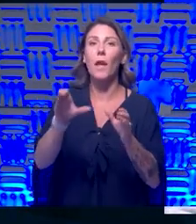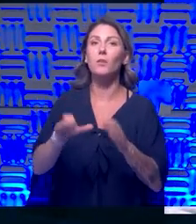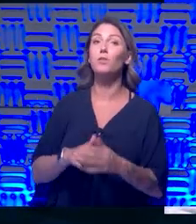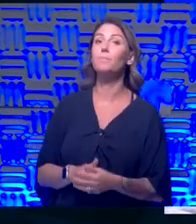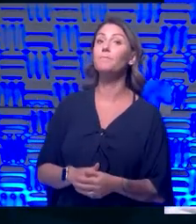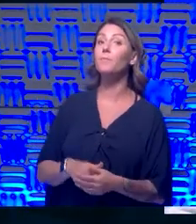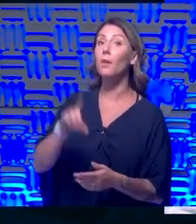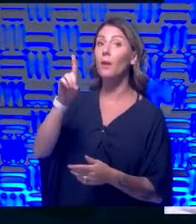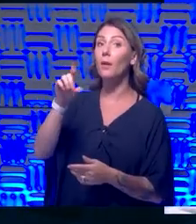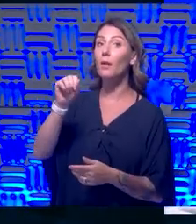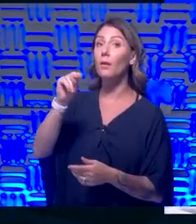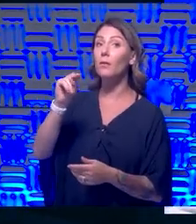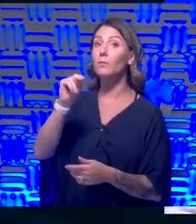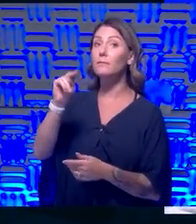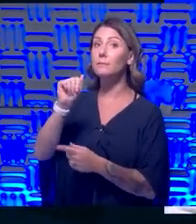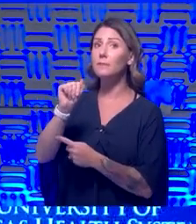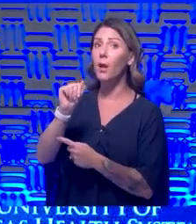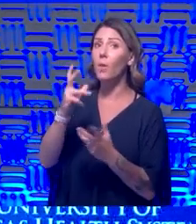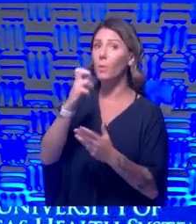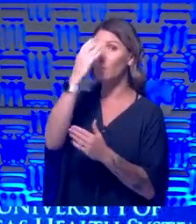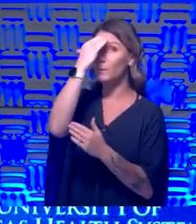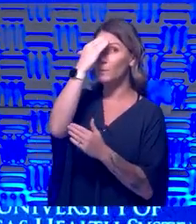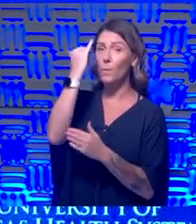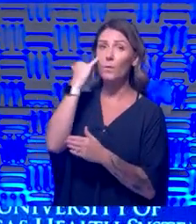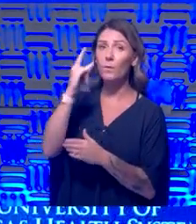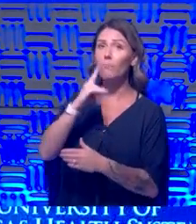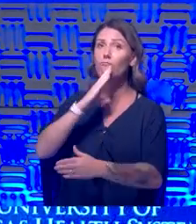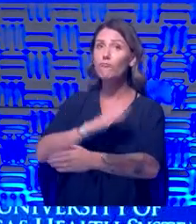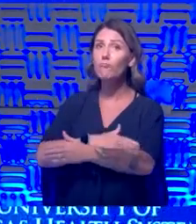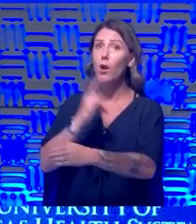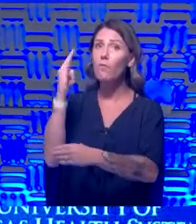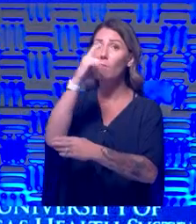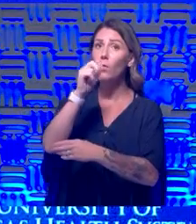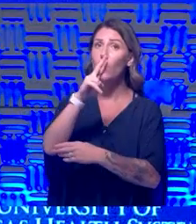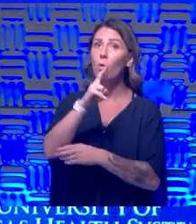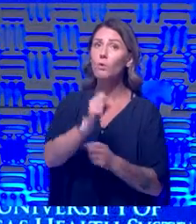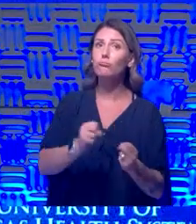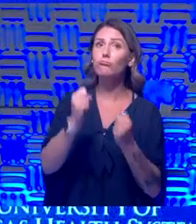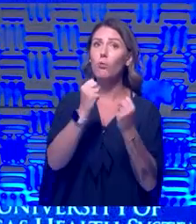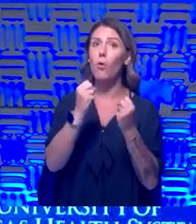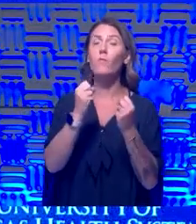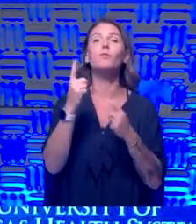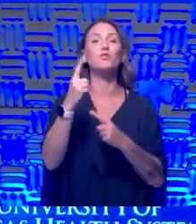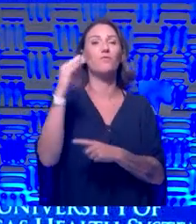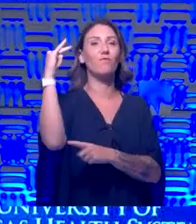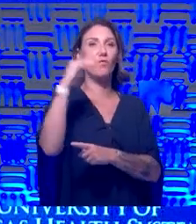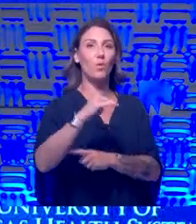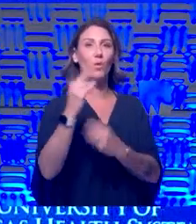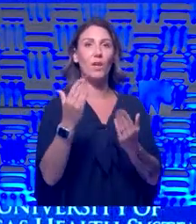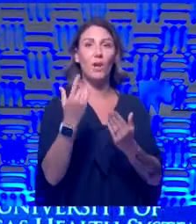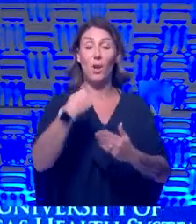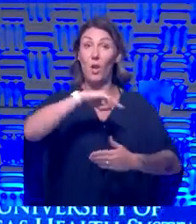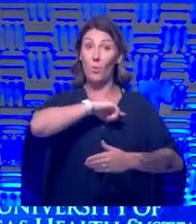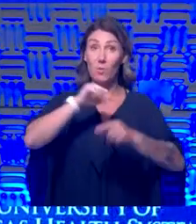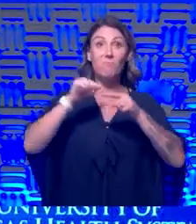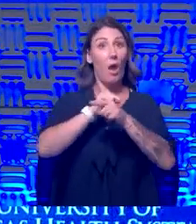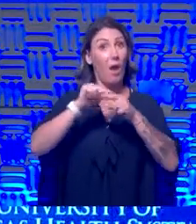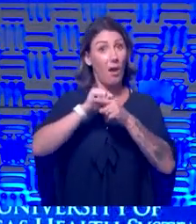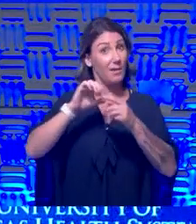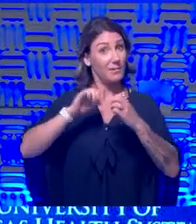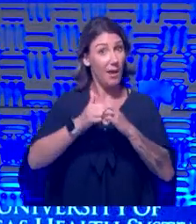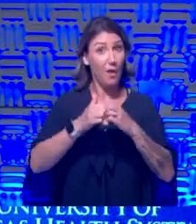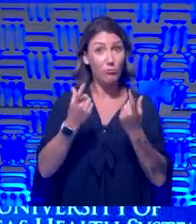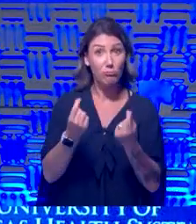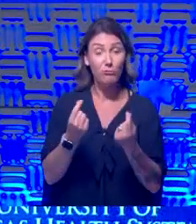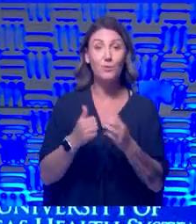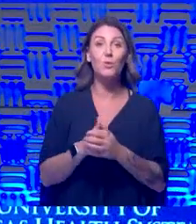to know if your daughter drove or flew when she came to visit. And my daughter flew when she came to visit. And we actually had rehearsed how she was going to do it to